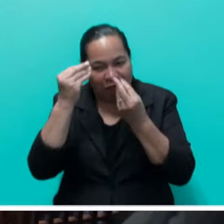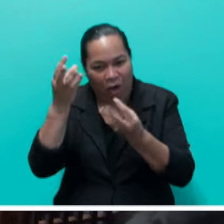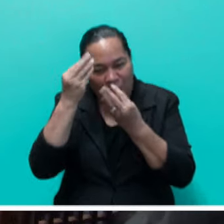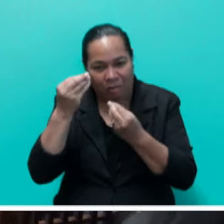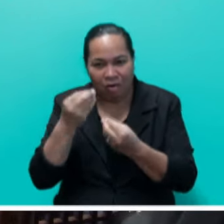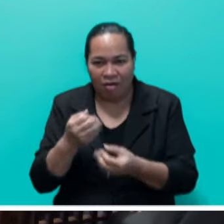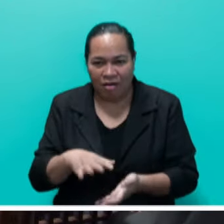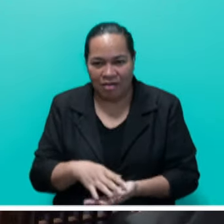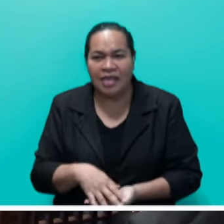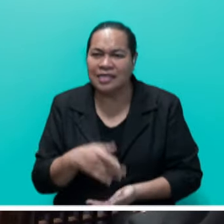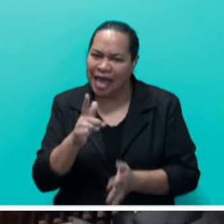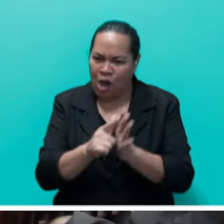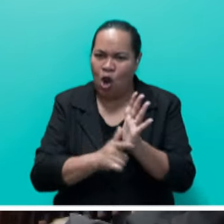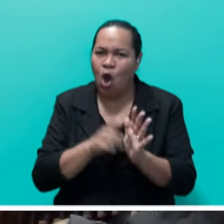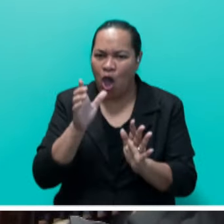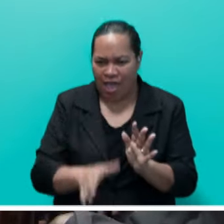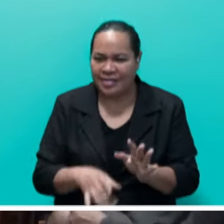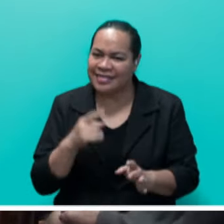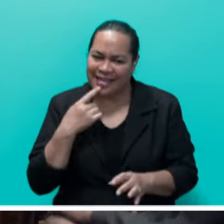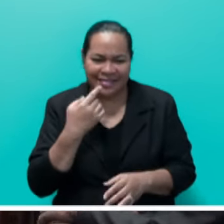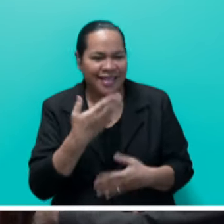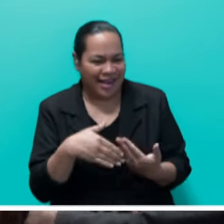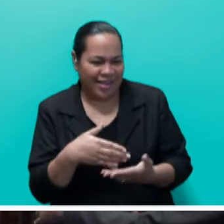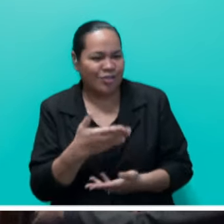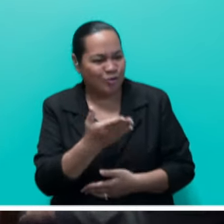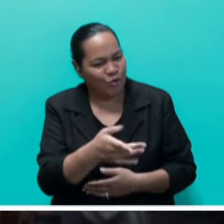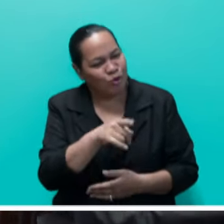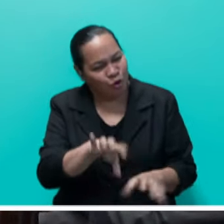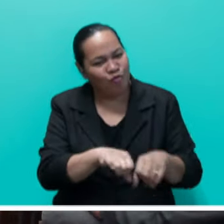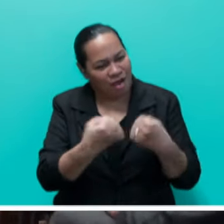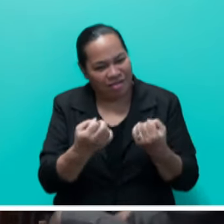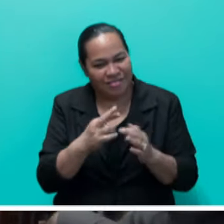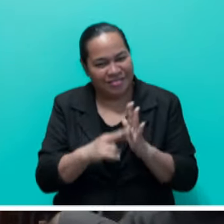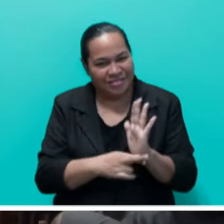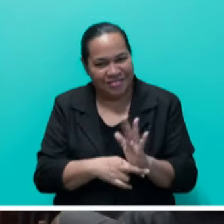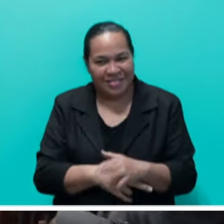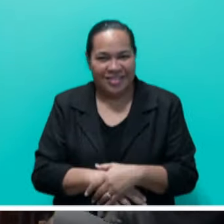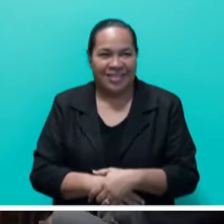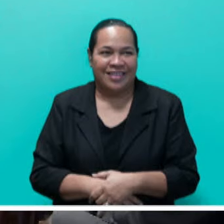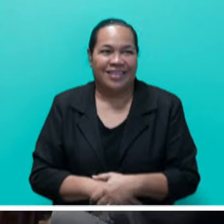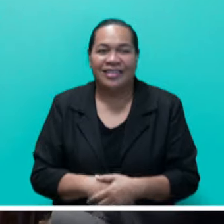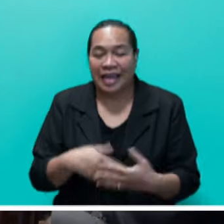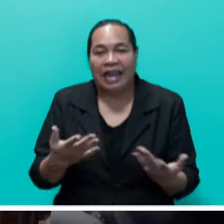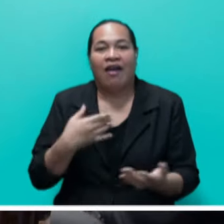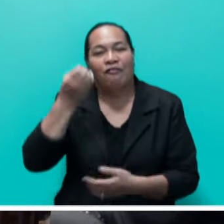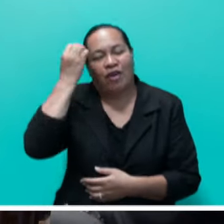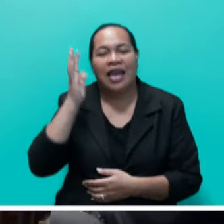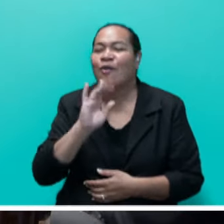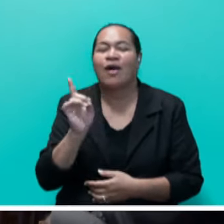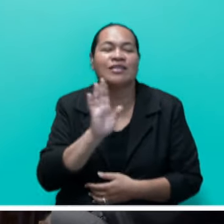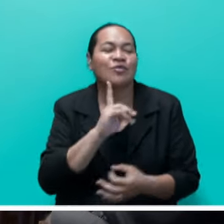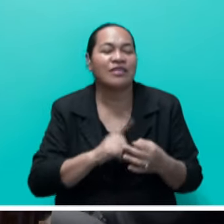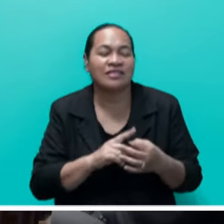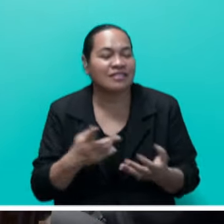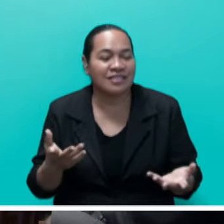And as a lawyer, he's telling you, you breach the thing. Now I forget your question. Mr. Speaker,